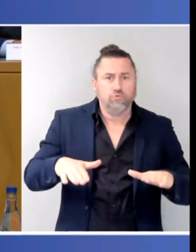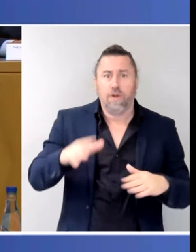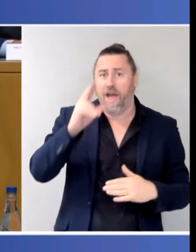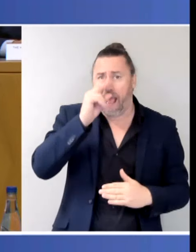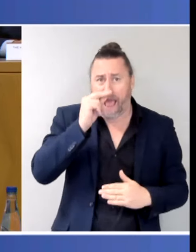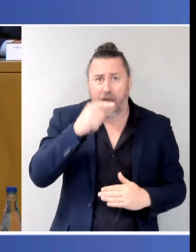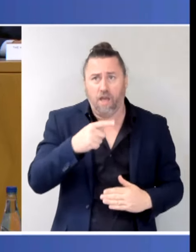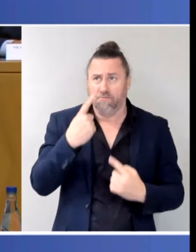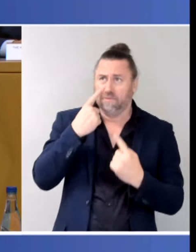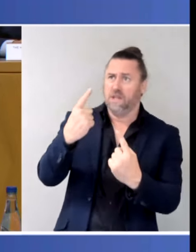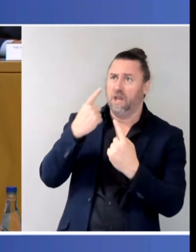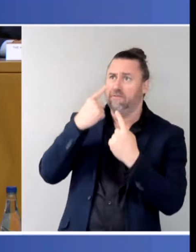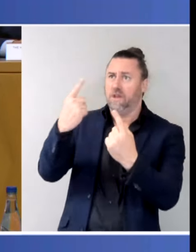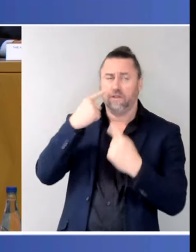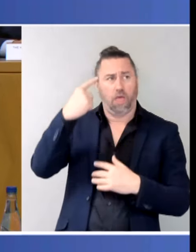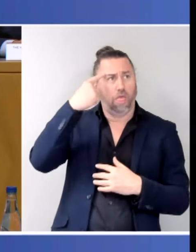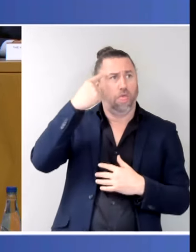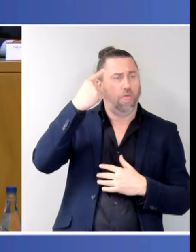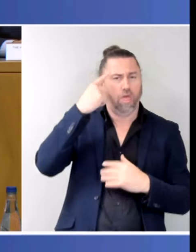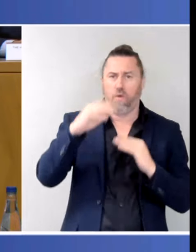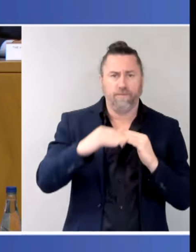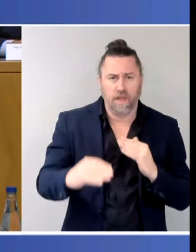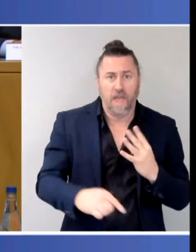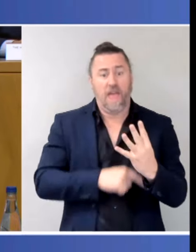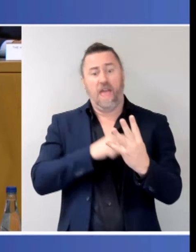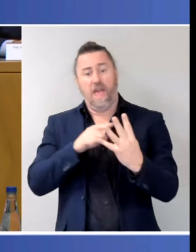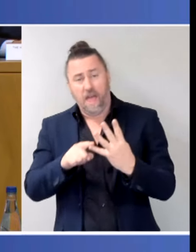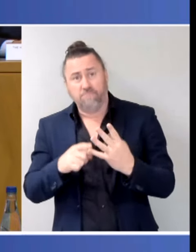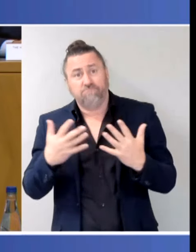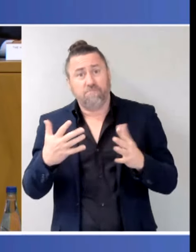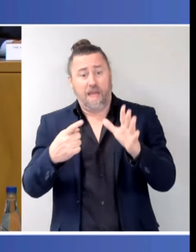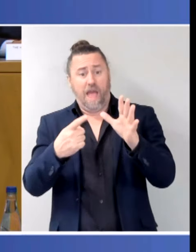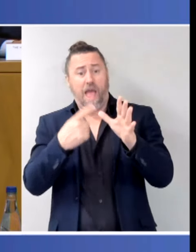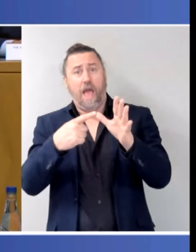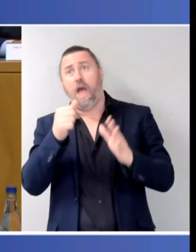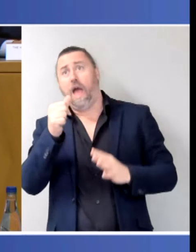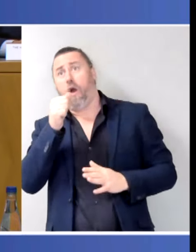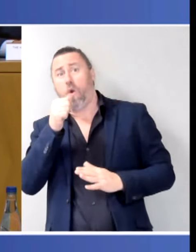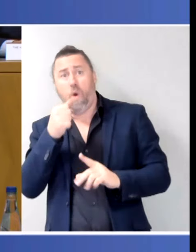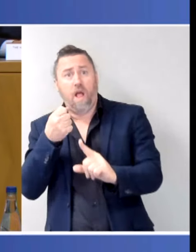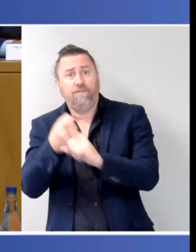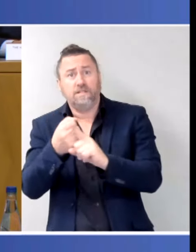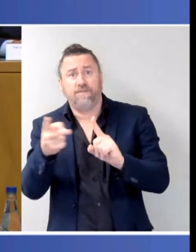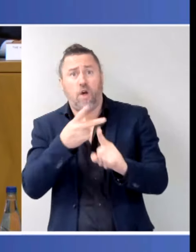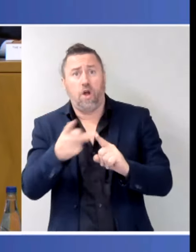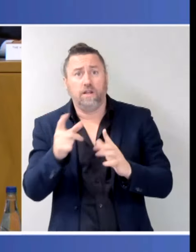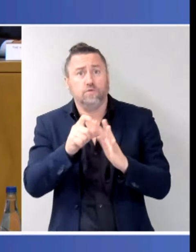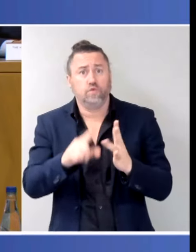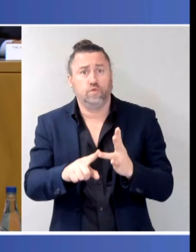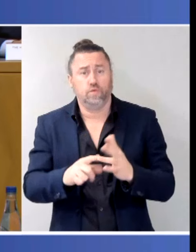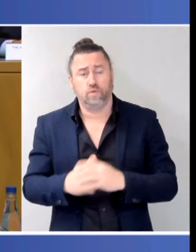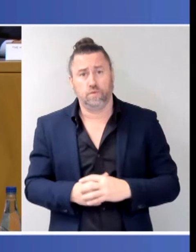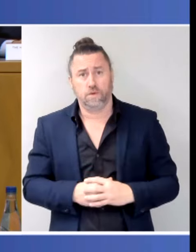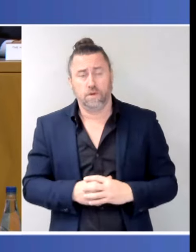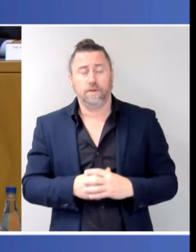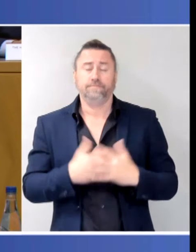tackling the impacts of alcohol on violence. We discussed the importance of access to legal assistance for Australians when they're in